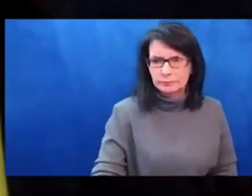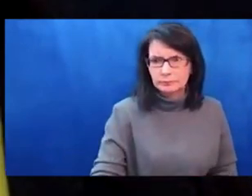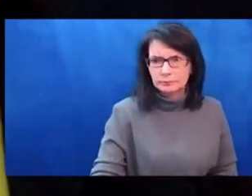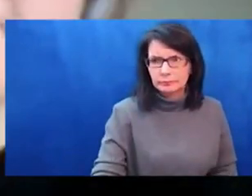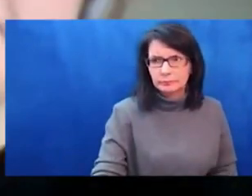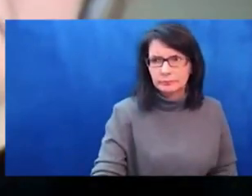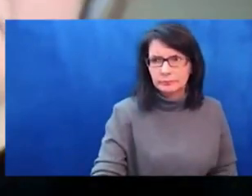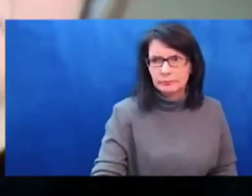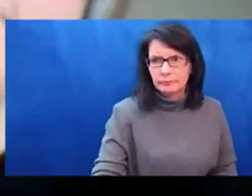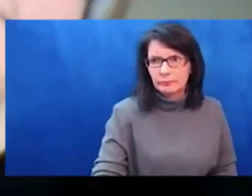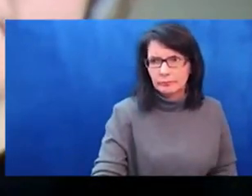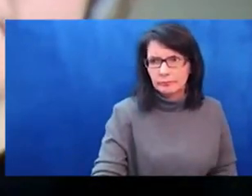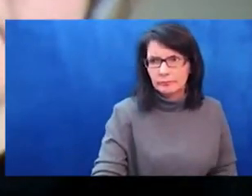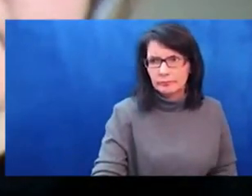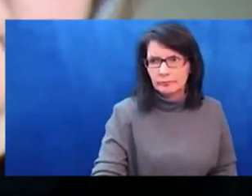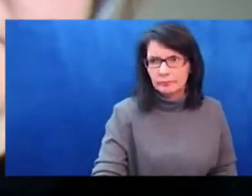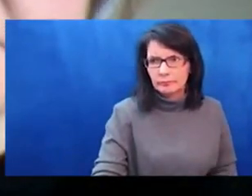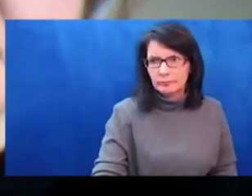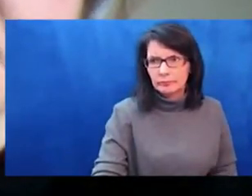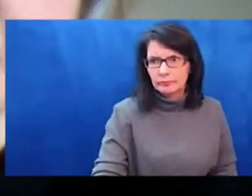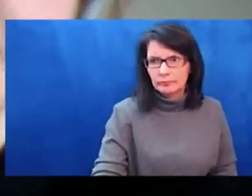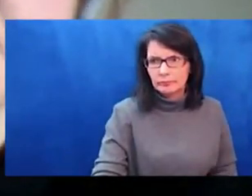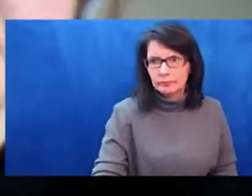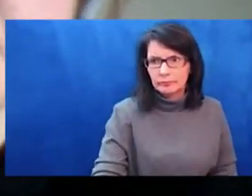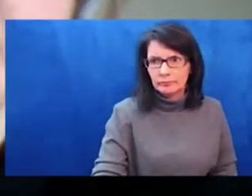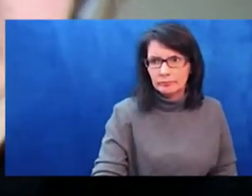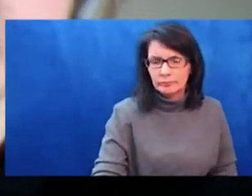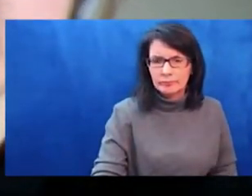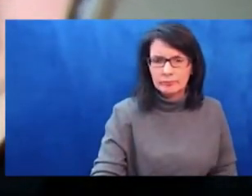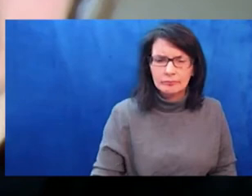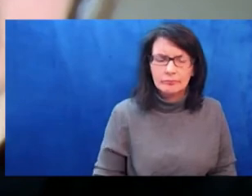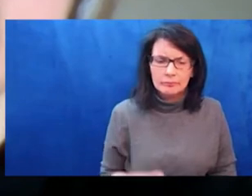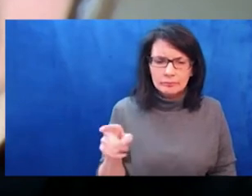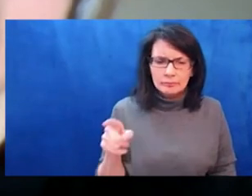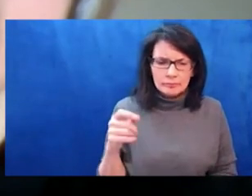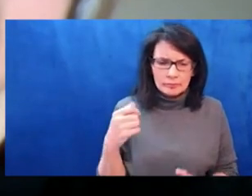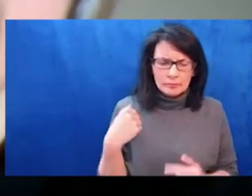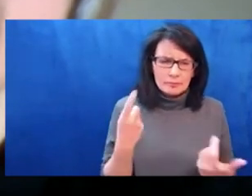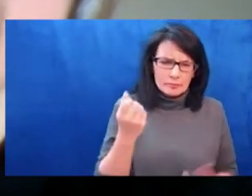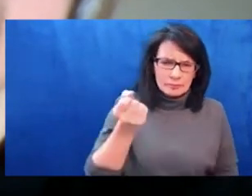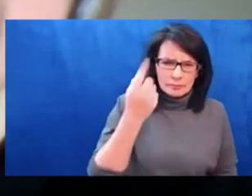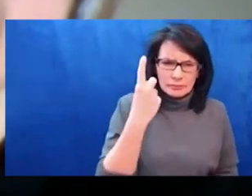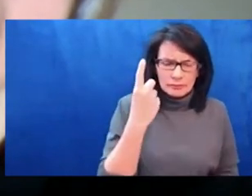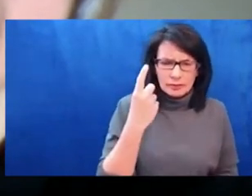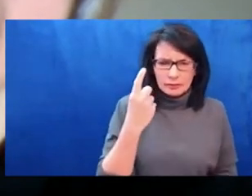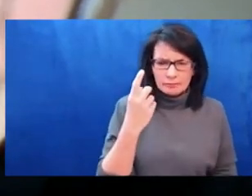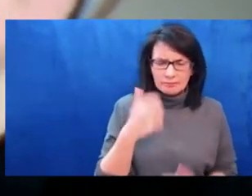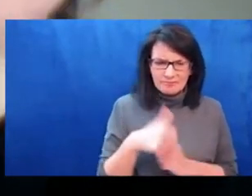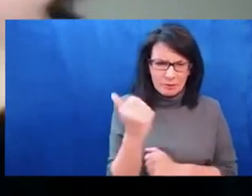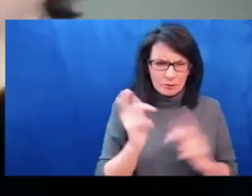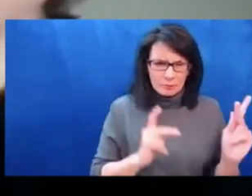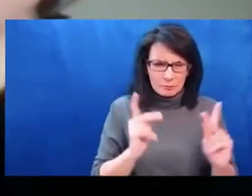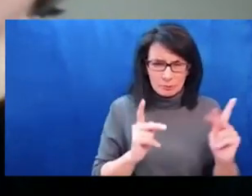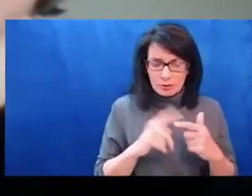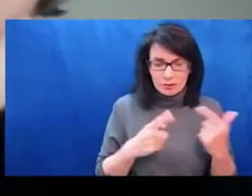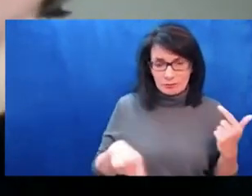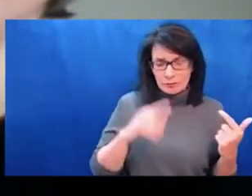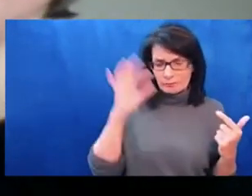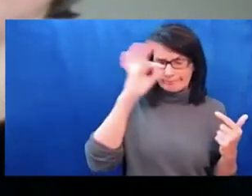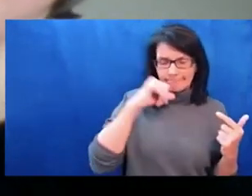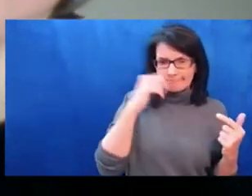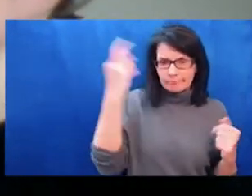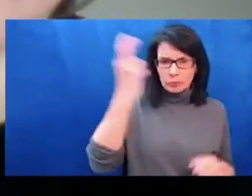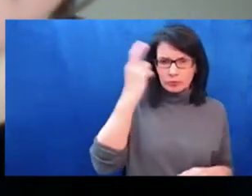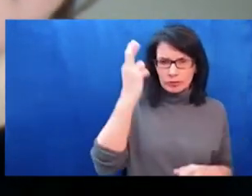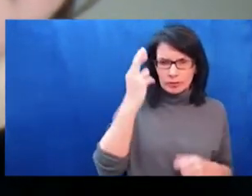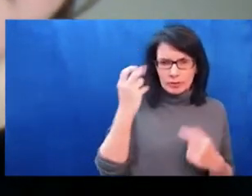I mean, was very moved, listening to Mohammed speak, but also moved in a place that I,